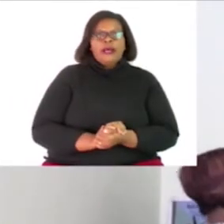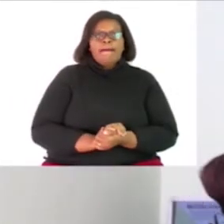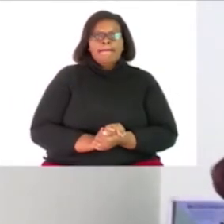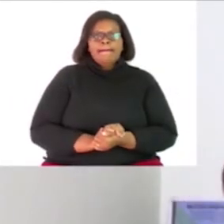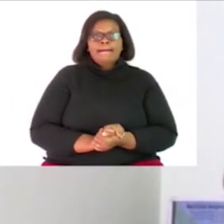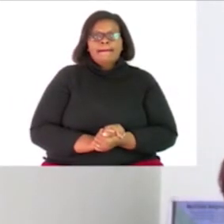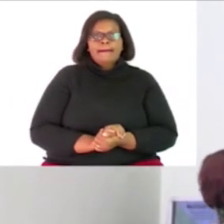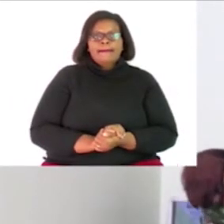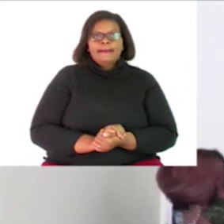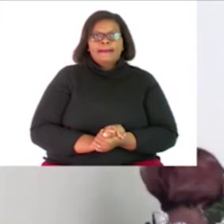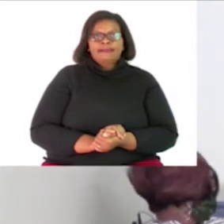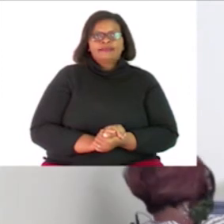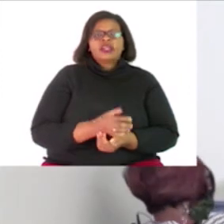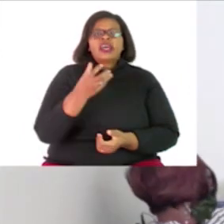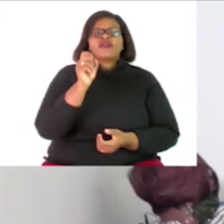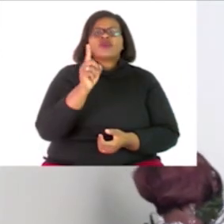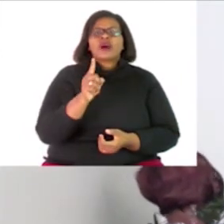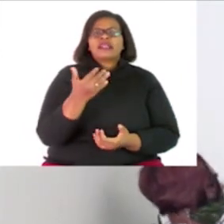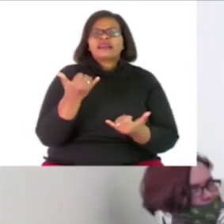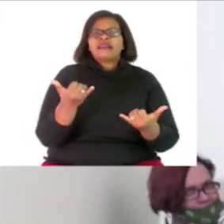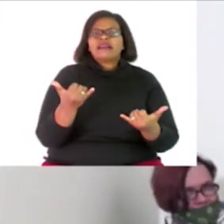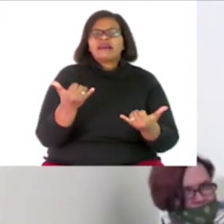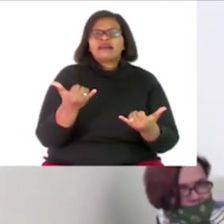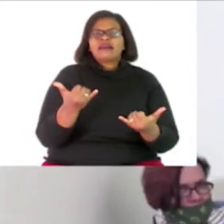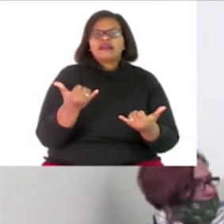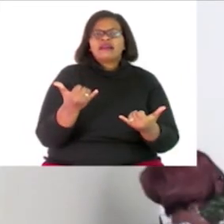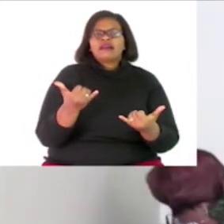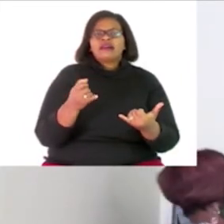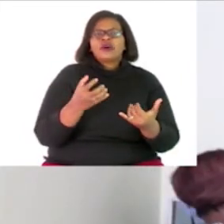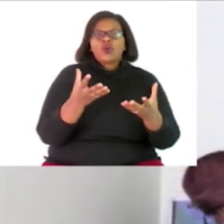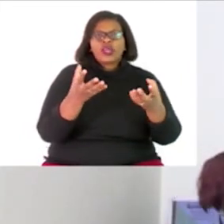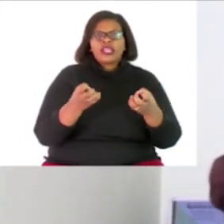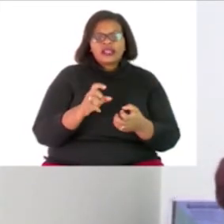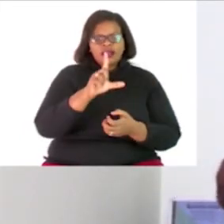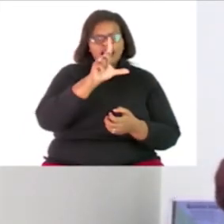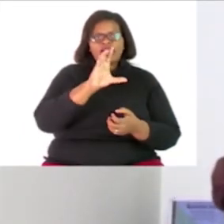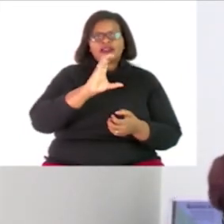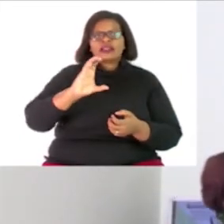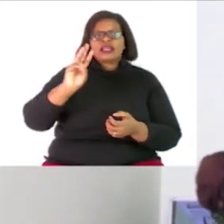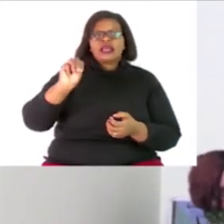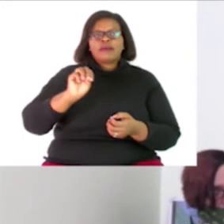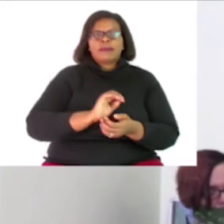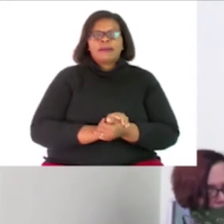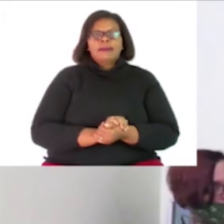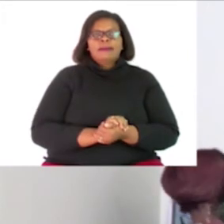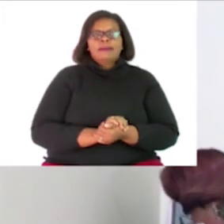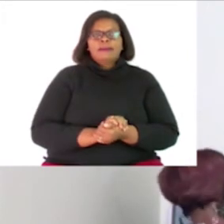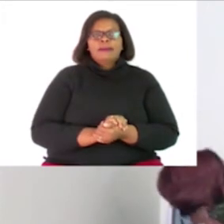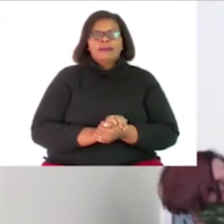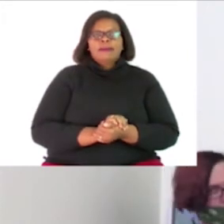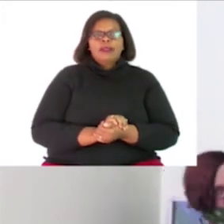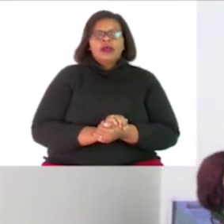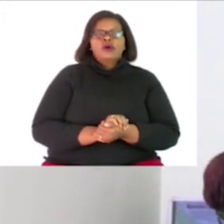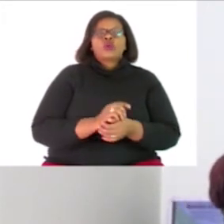now what do we have there we have to find the LCM and the LCM like we